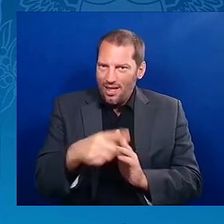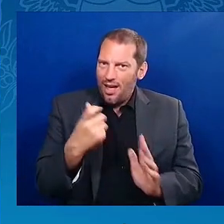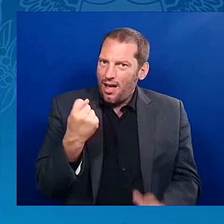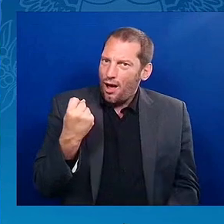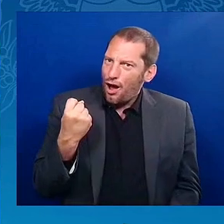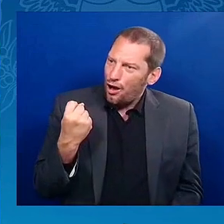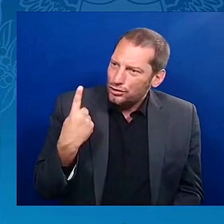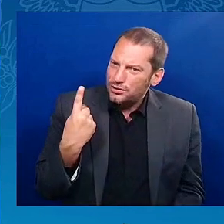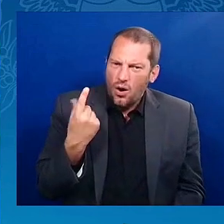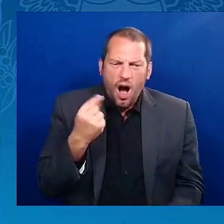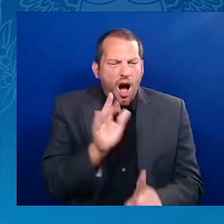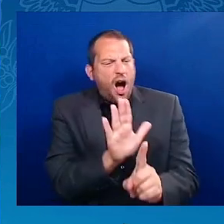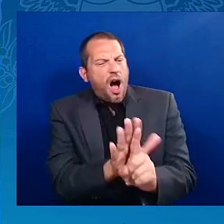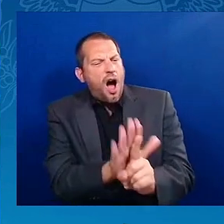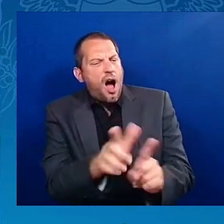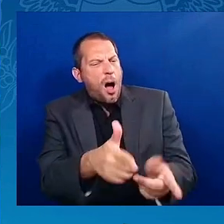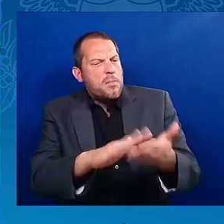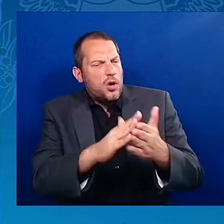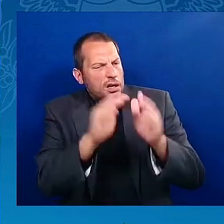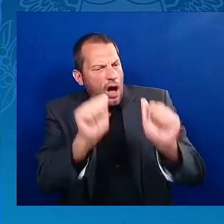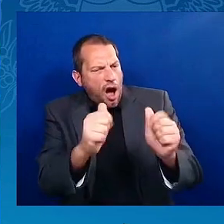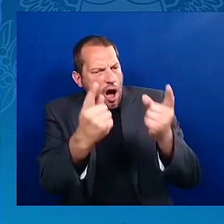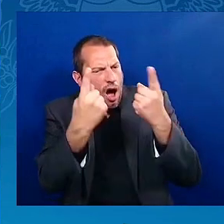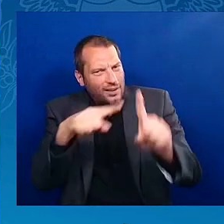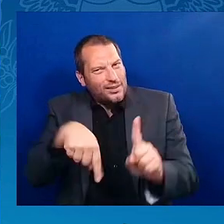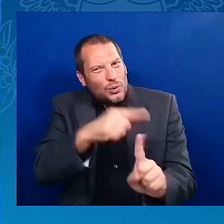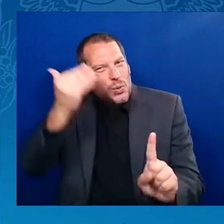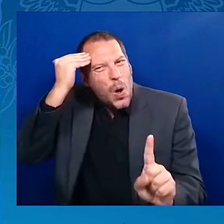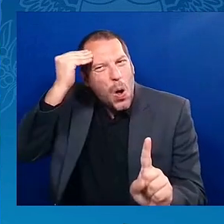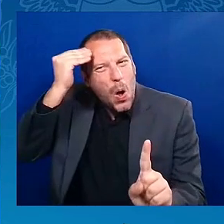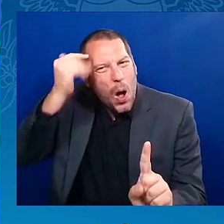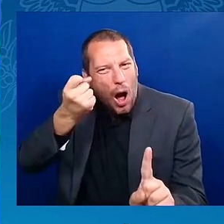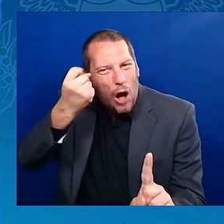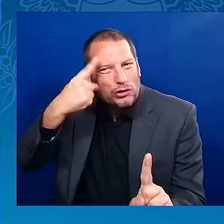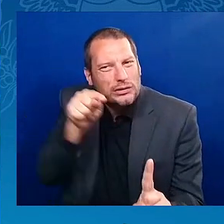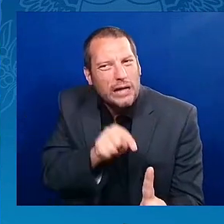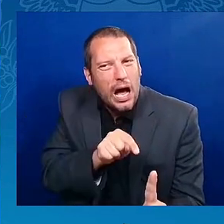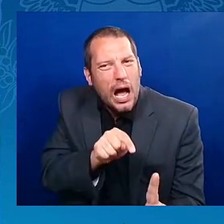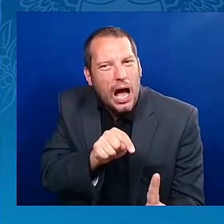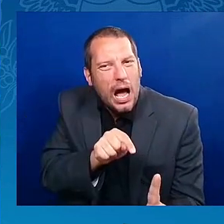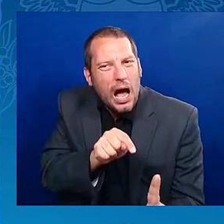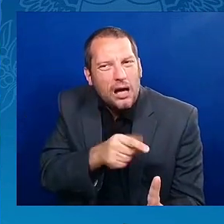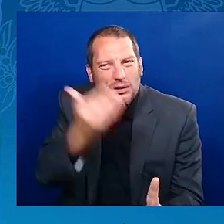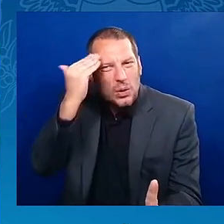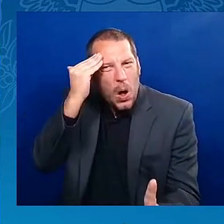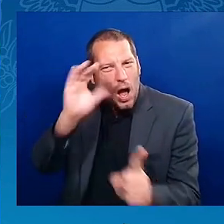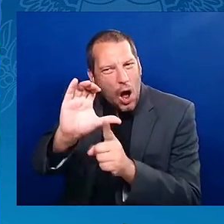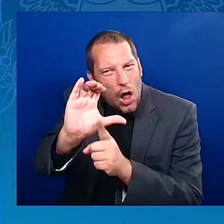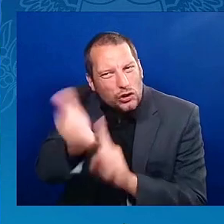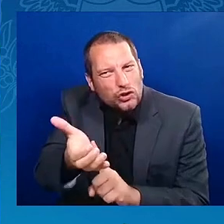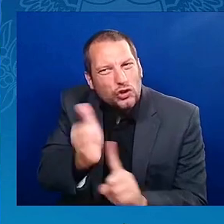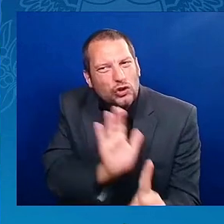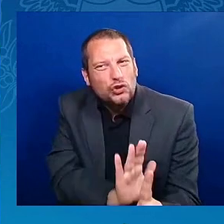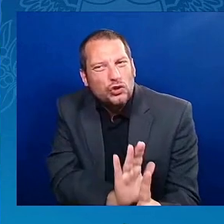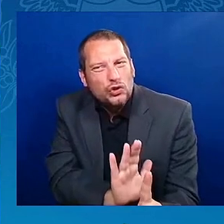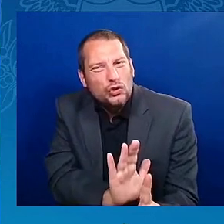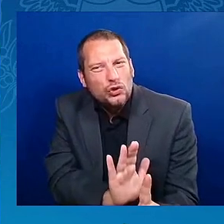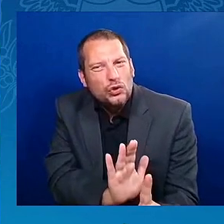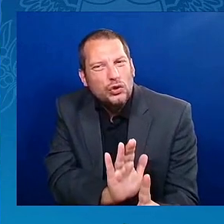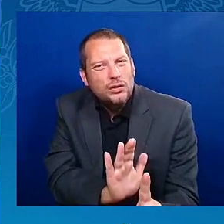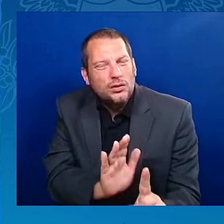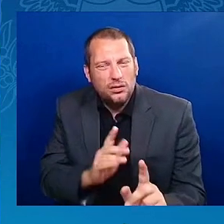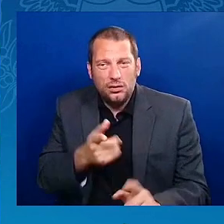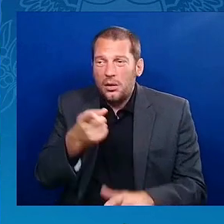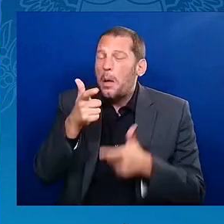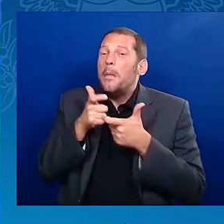the culture of the community. They are folks who, unlike the big banks, will see the dream that an